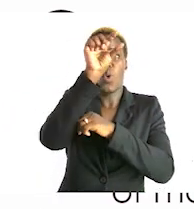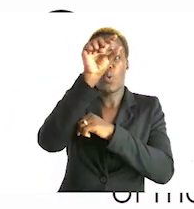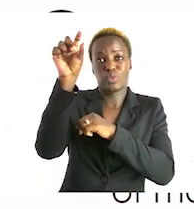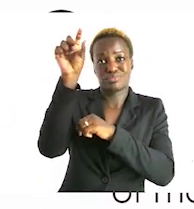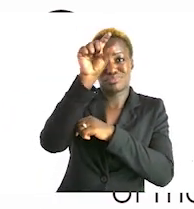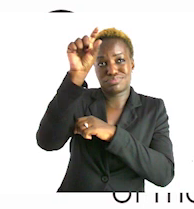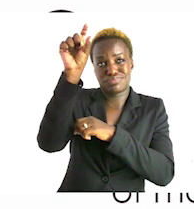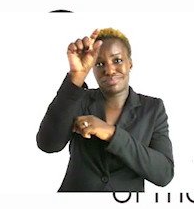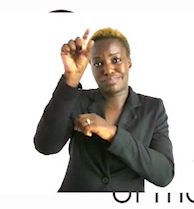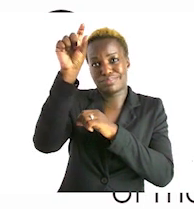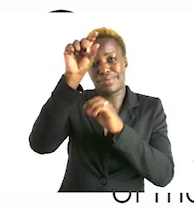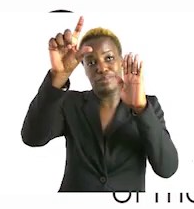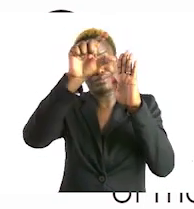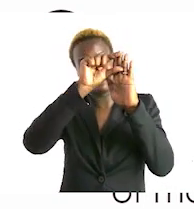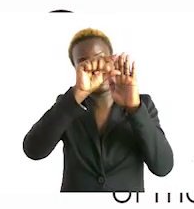graph